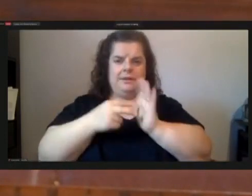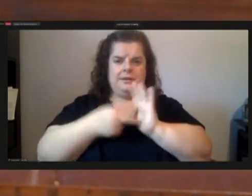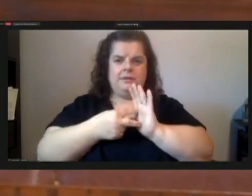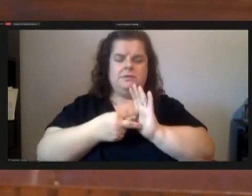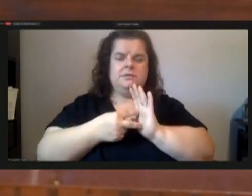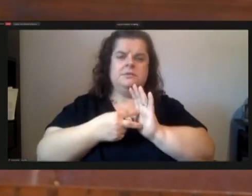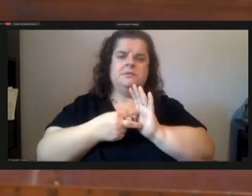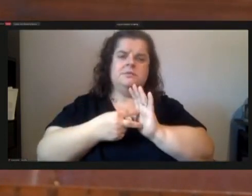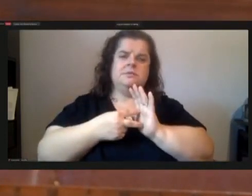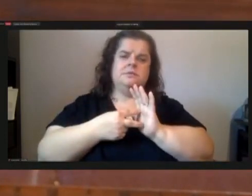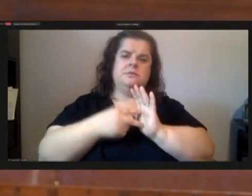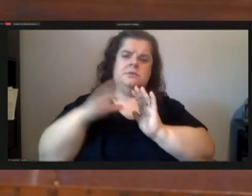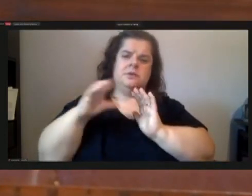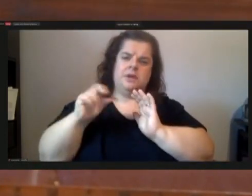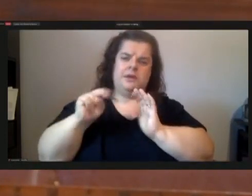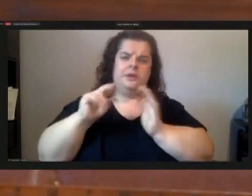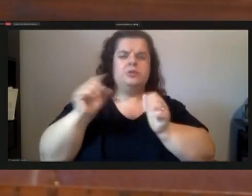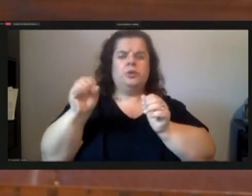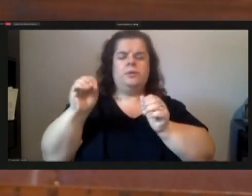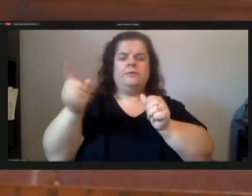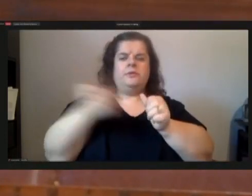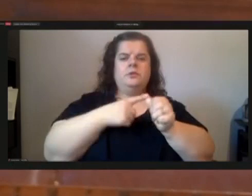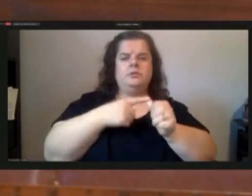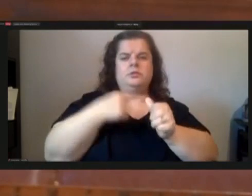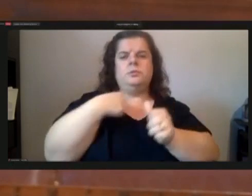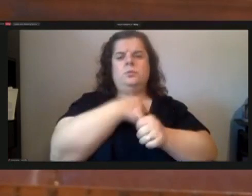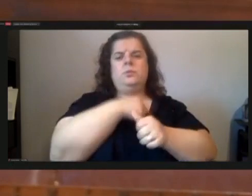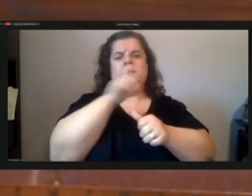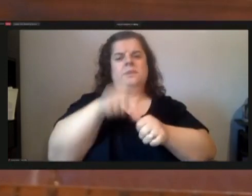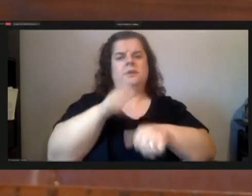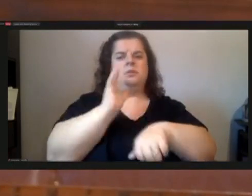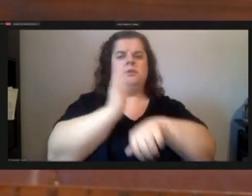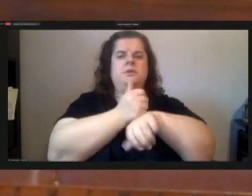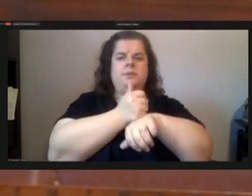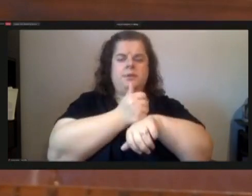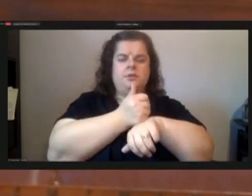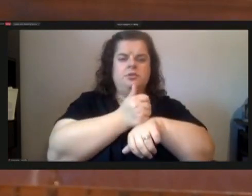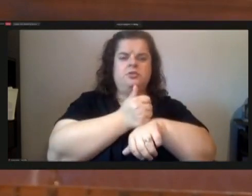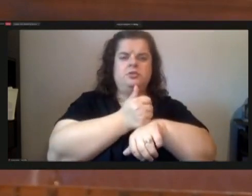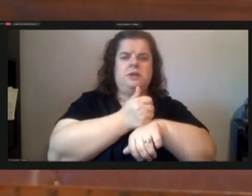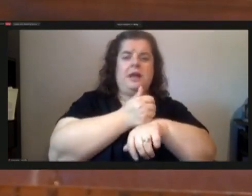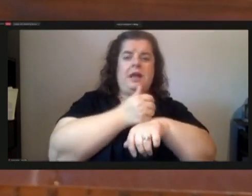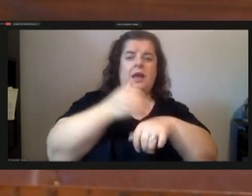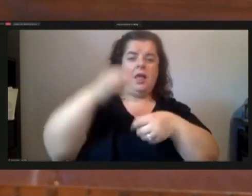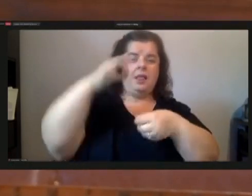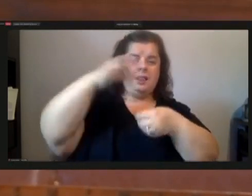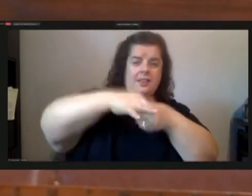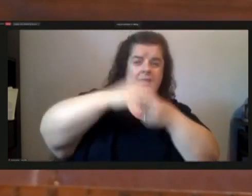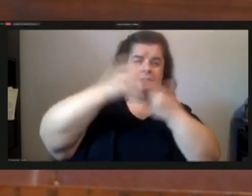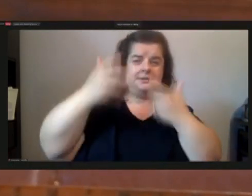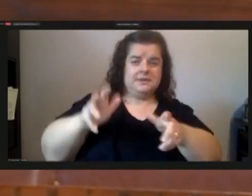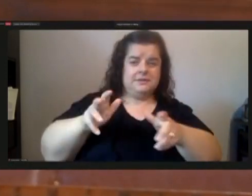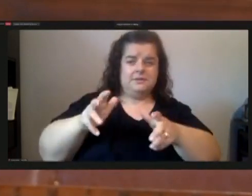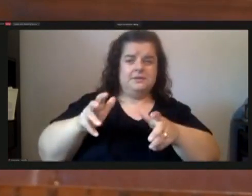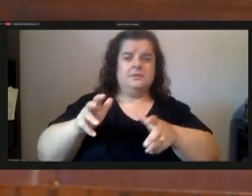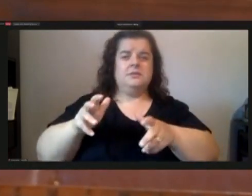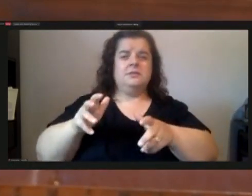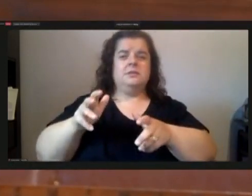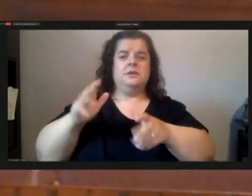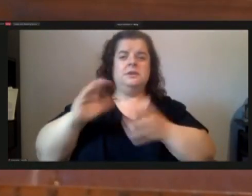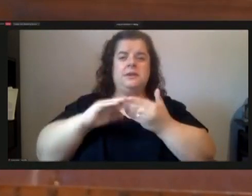so first uh we need to establish um an elected neighborhood um institutional